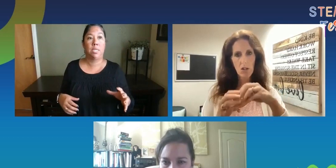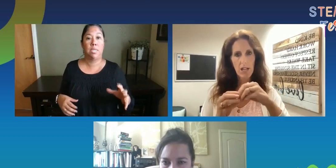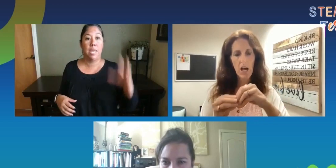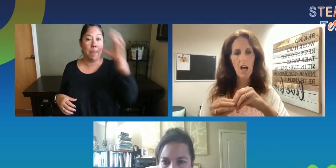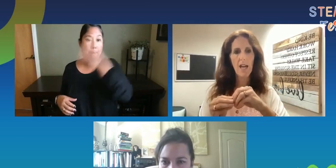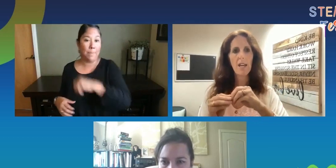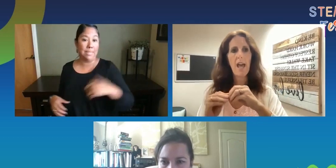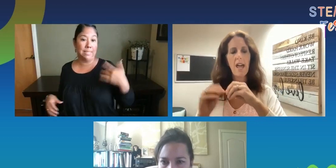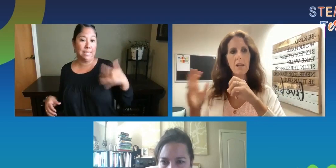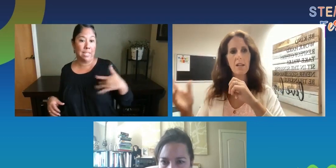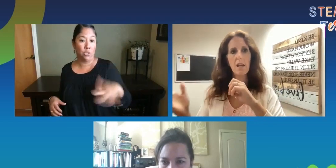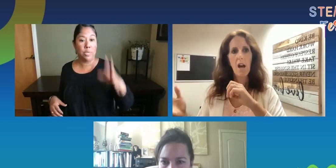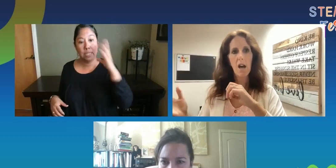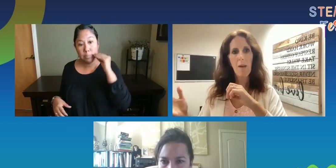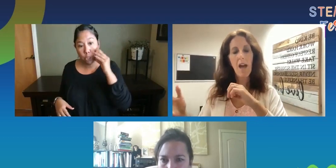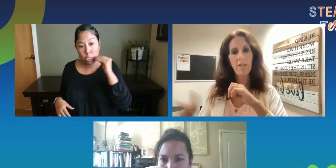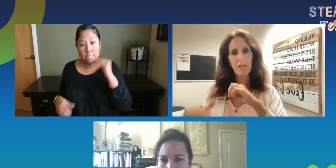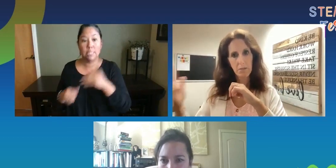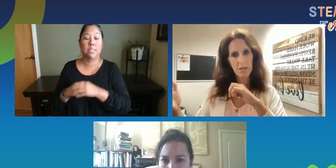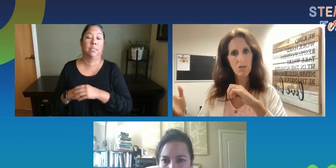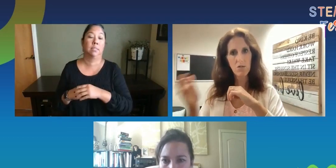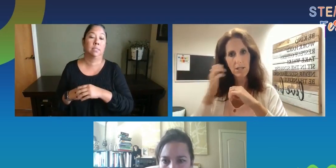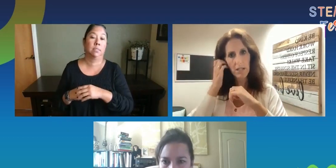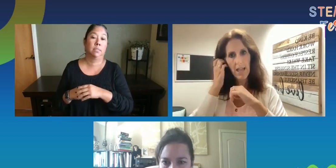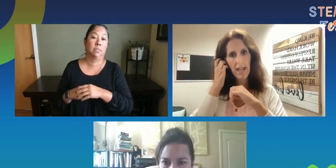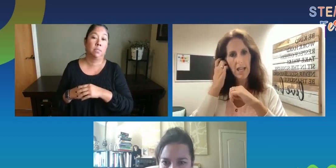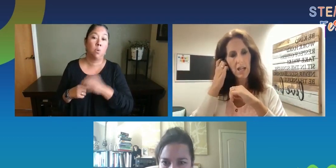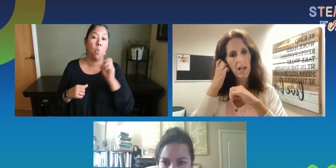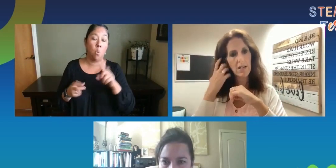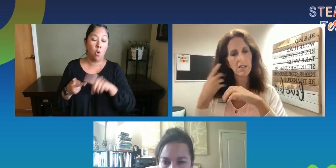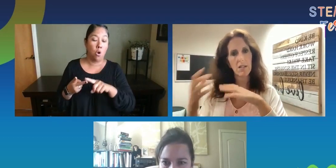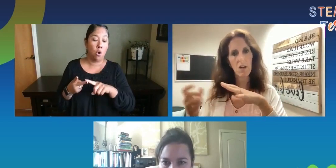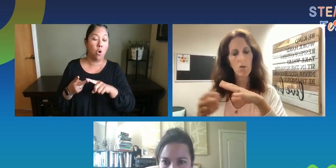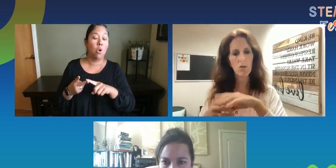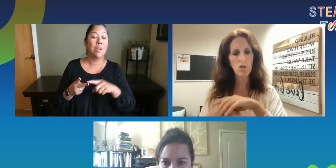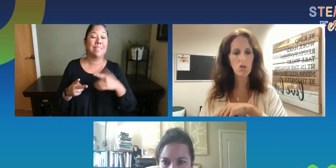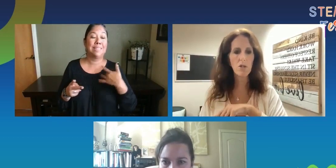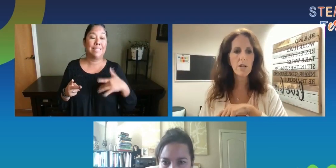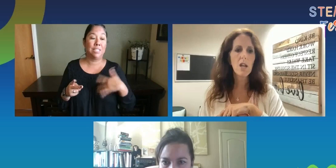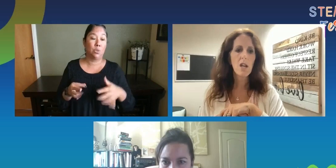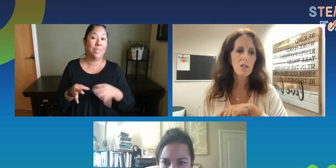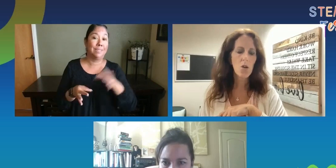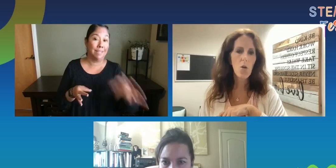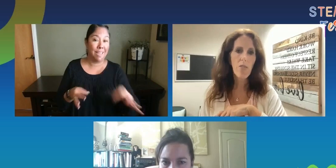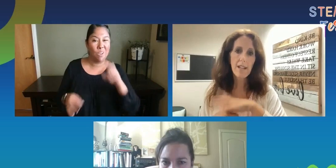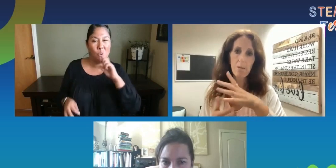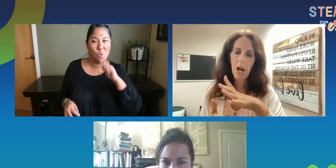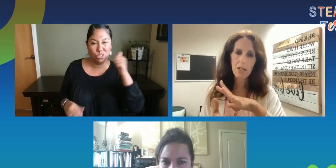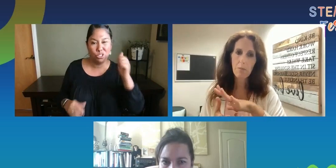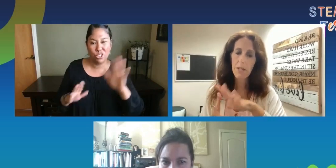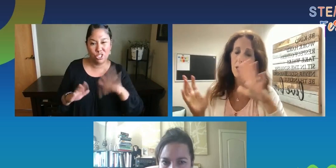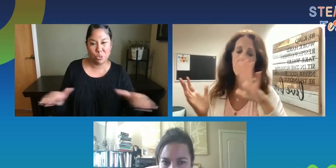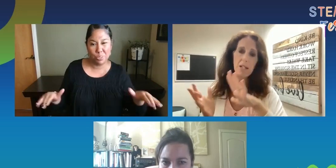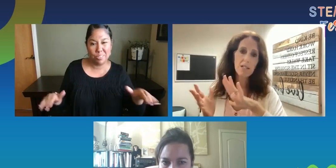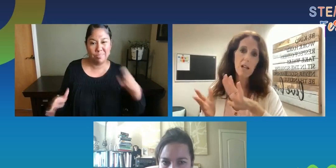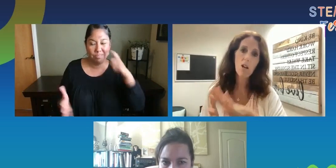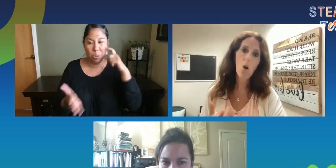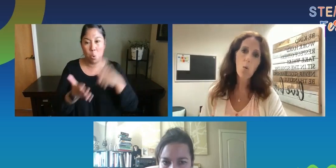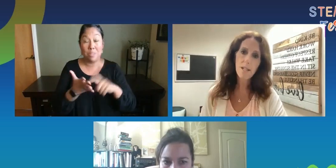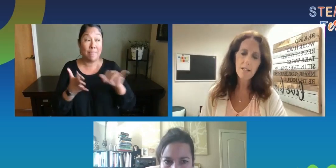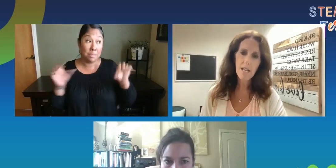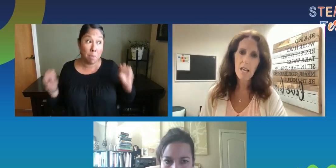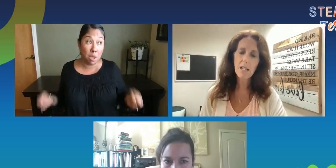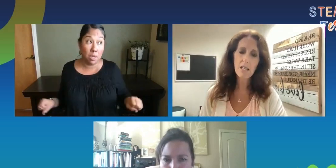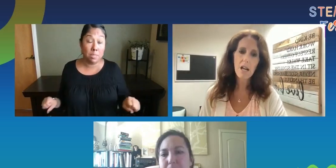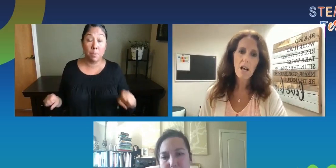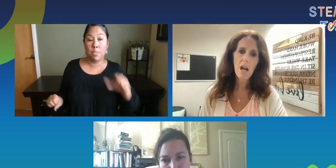experiences early on and, um, having some sensory delay as older children. So that's a possibility, but that's